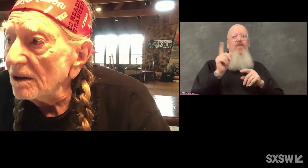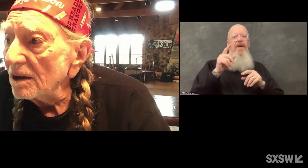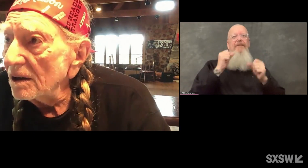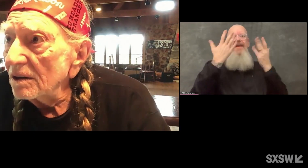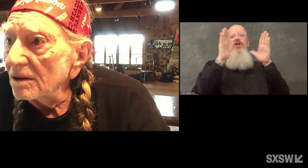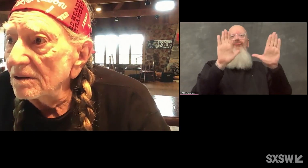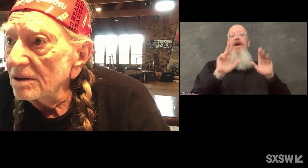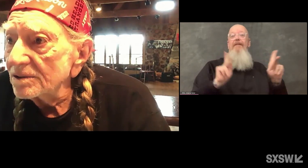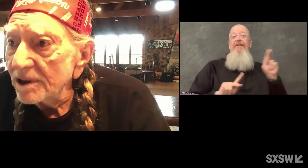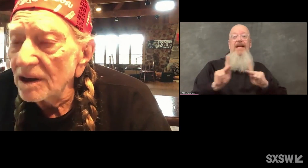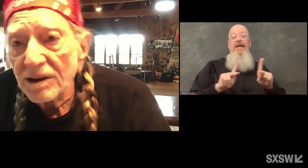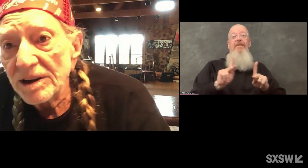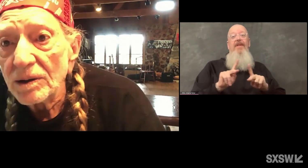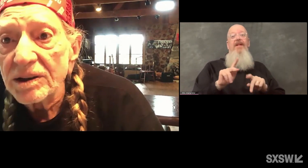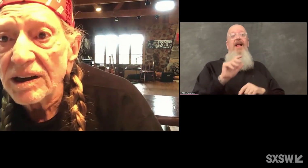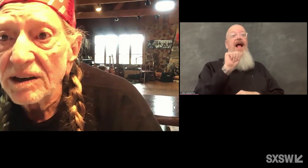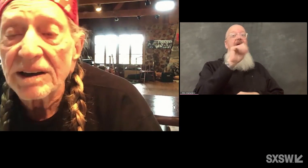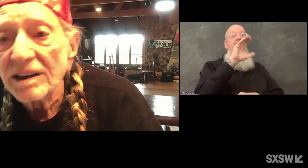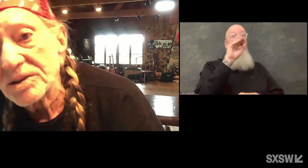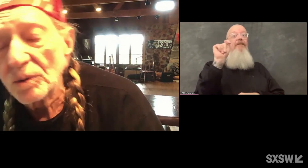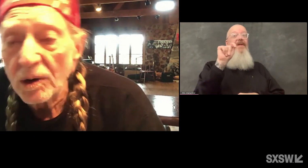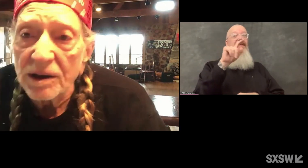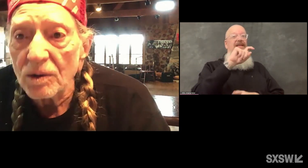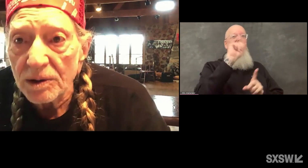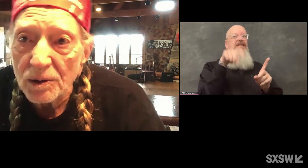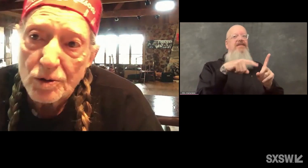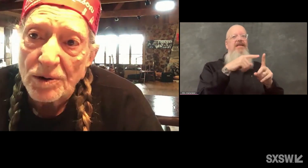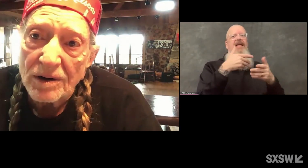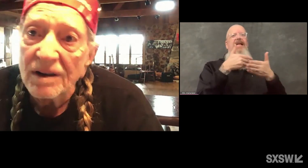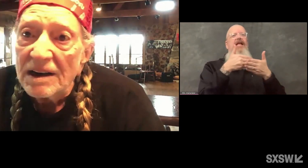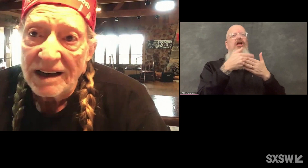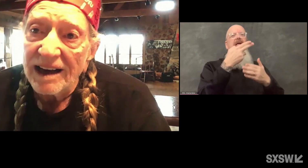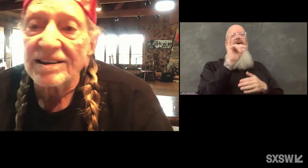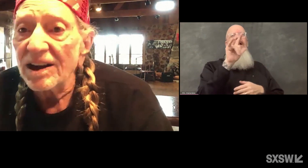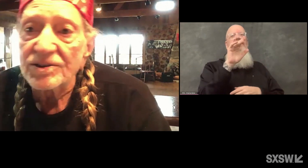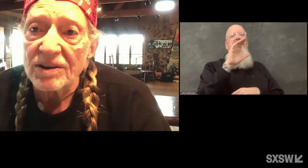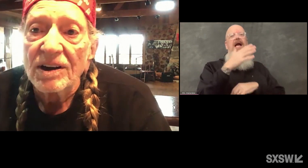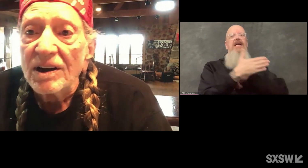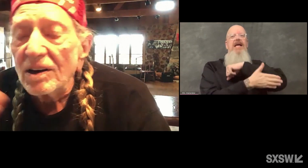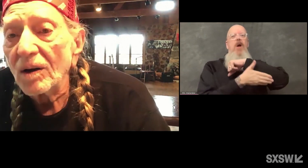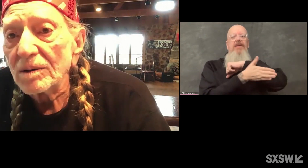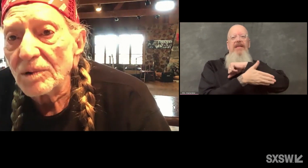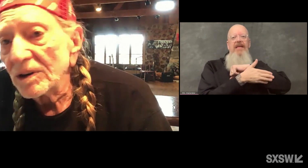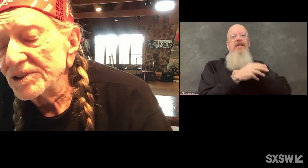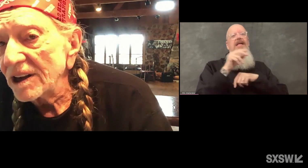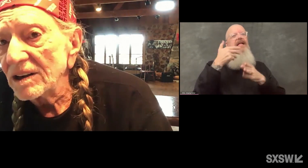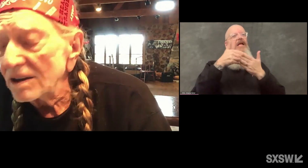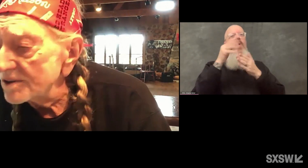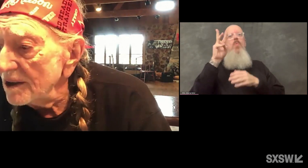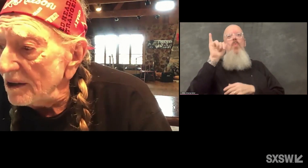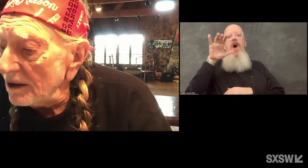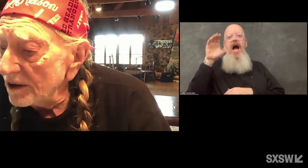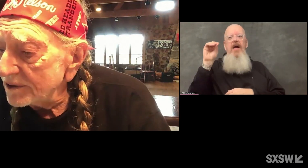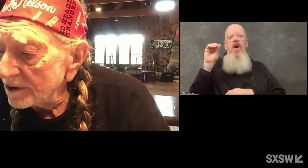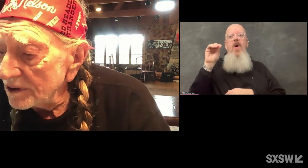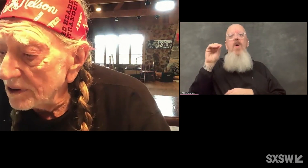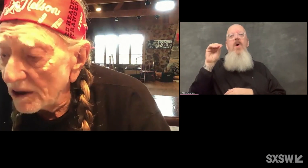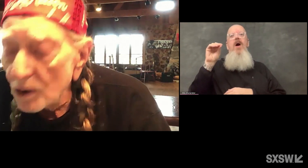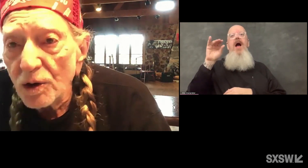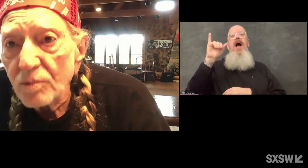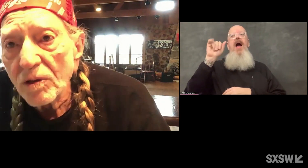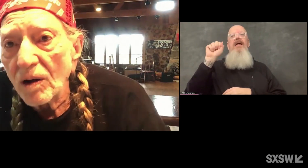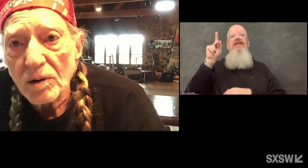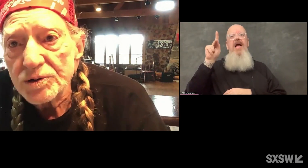you know. It's down there in Hill County and next to Waco, Hillsborough, Itasca, all them great towns that